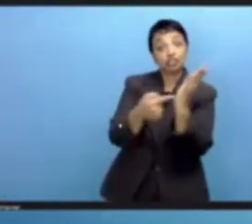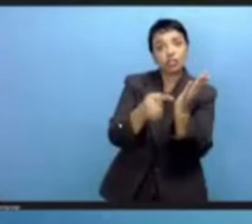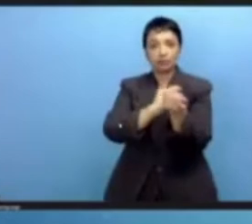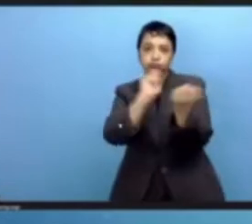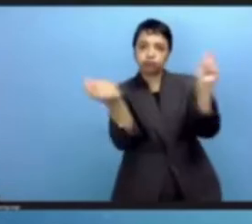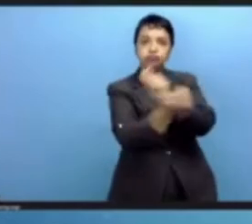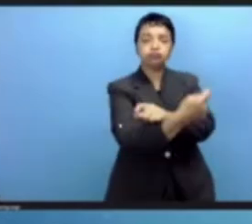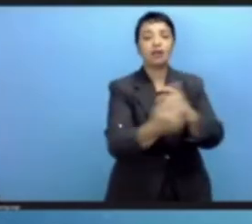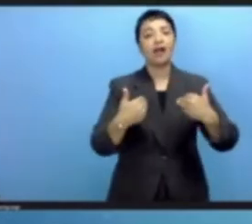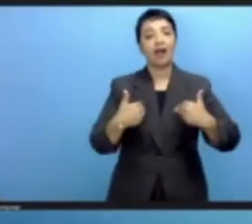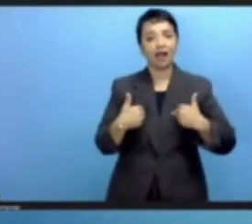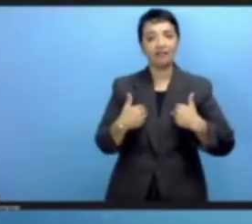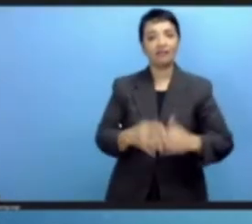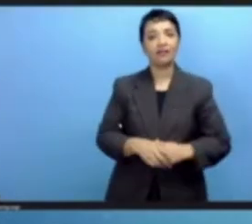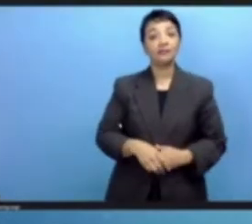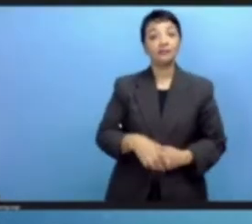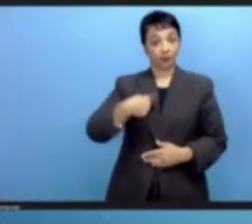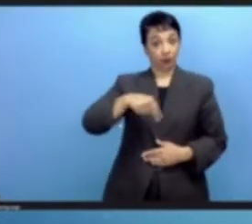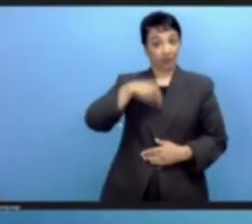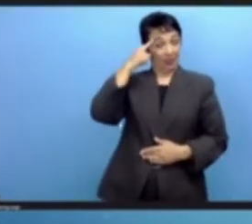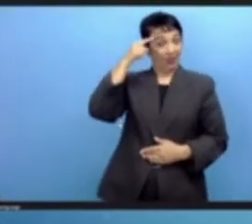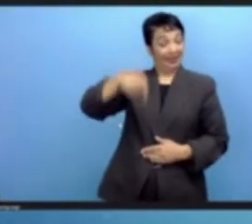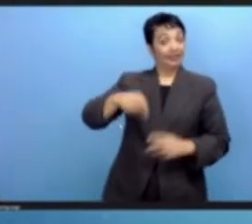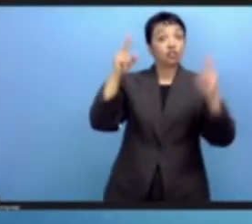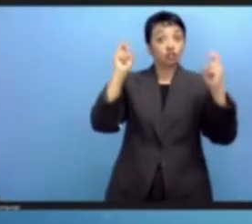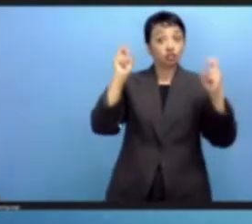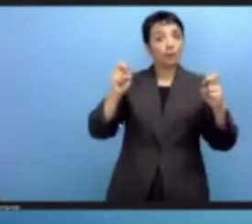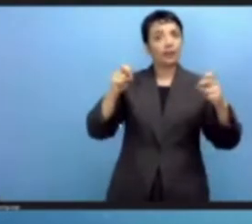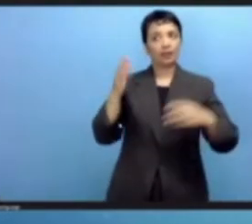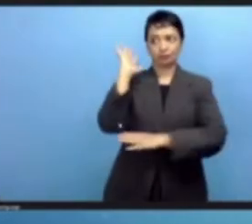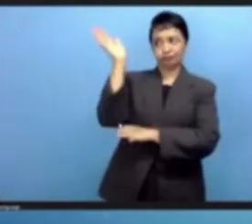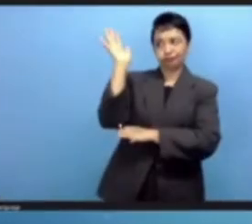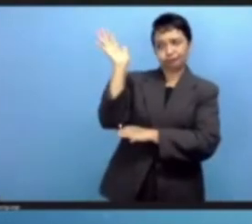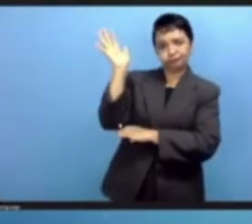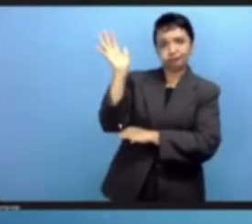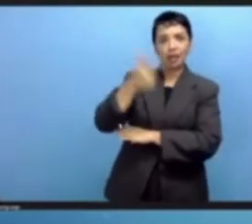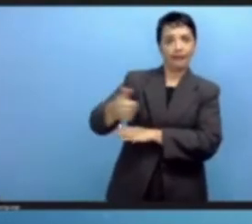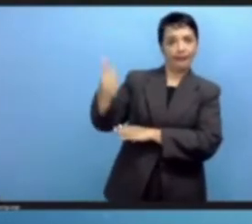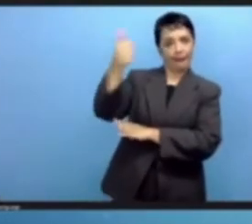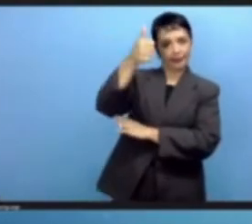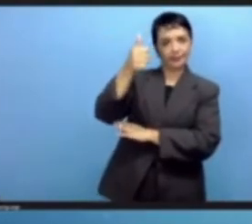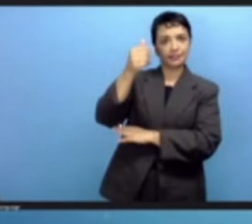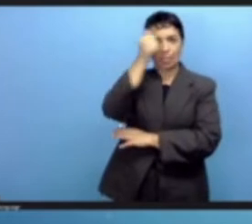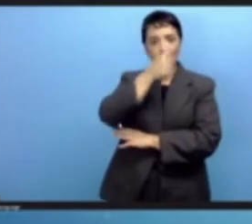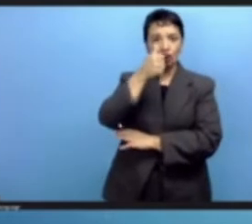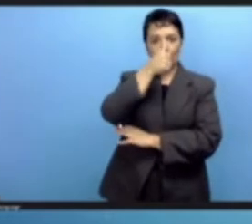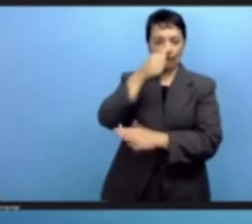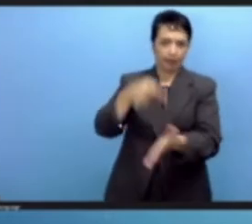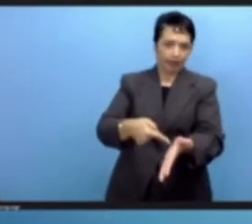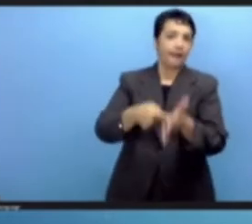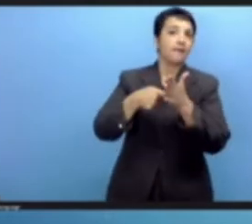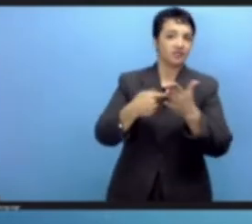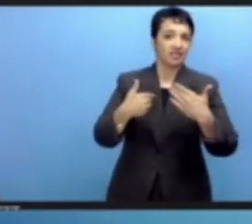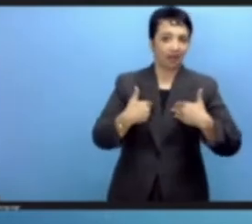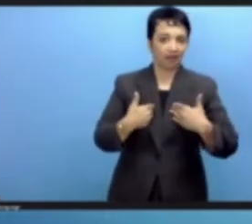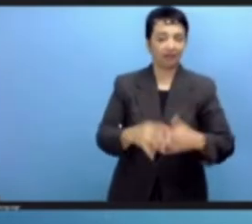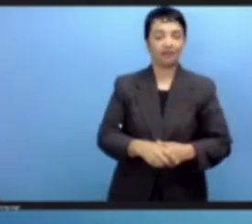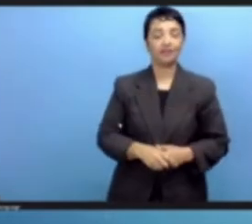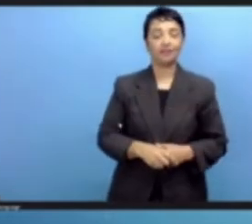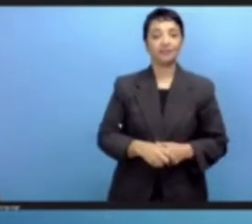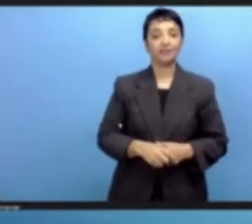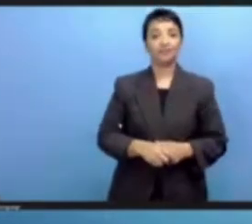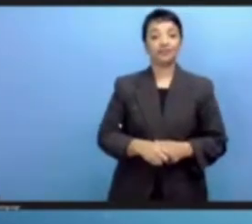Minister emphasized in his opening remarks. But there is no successful digital transformation.